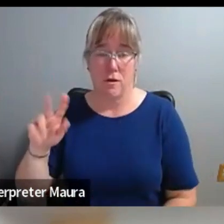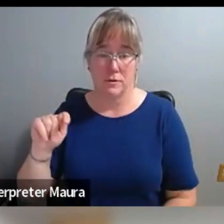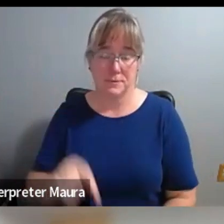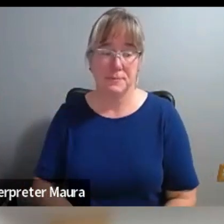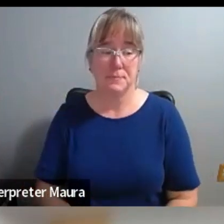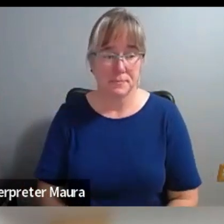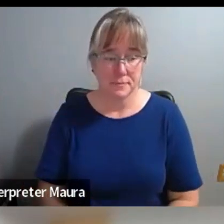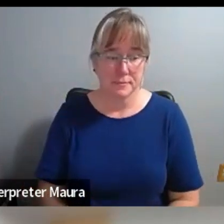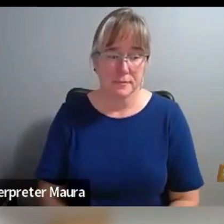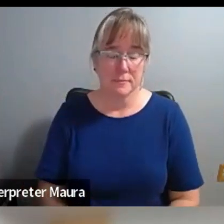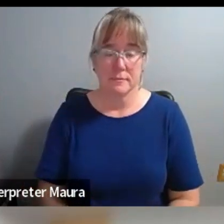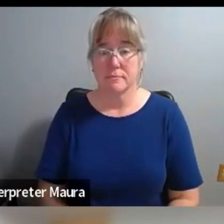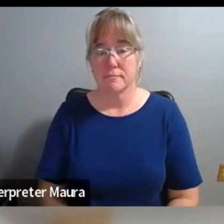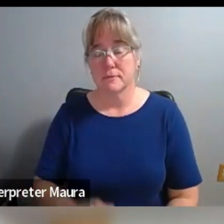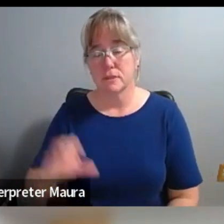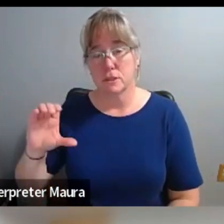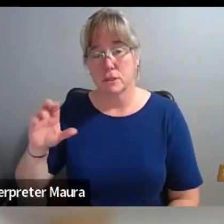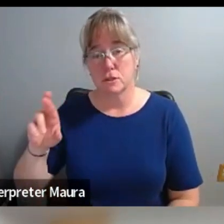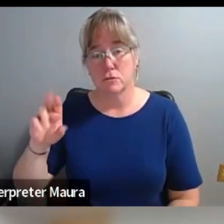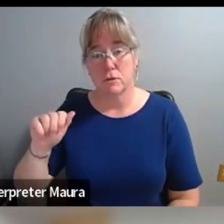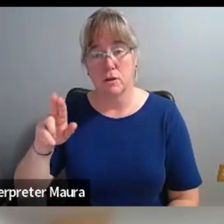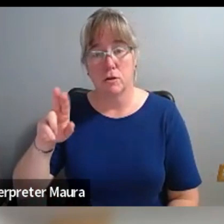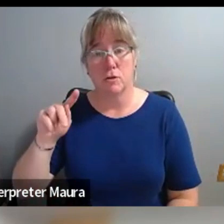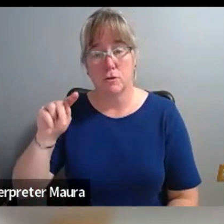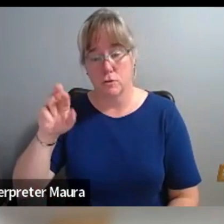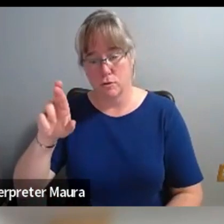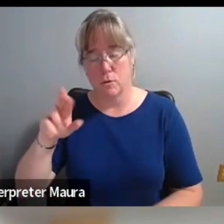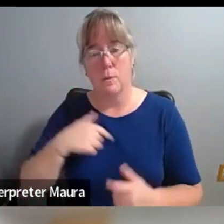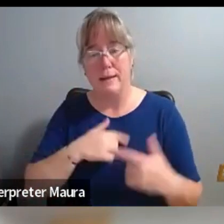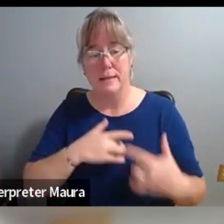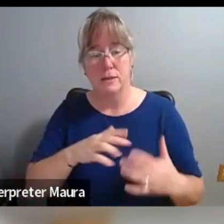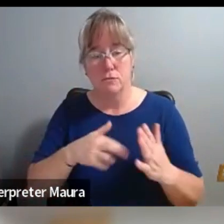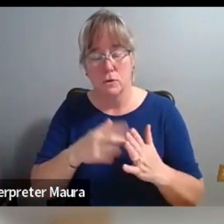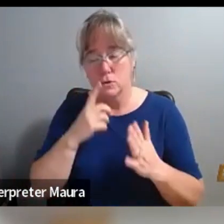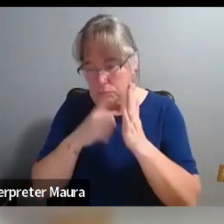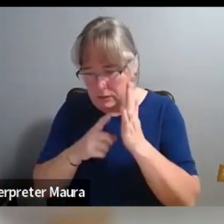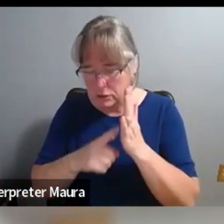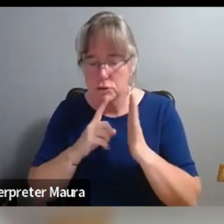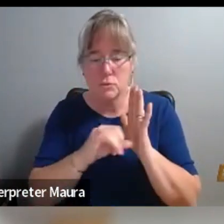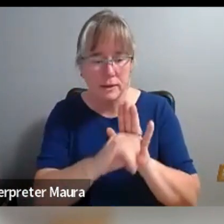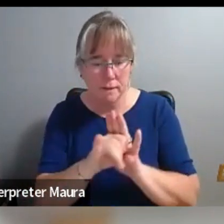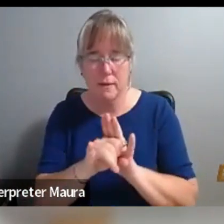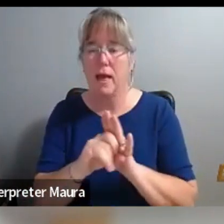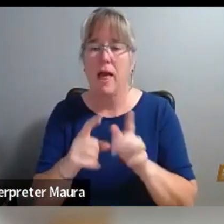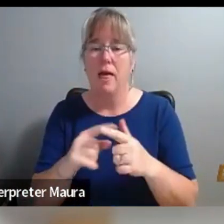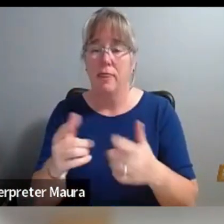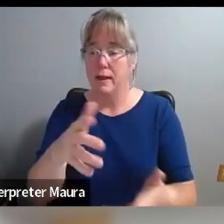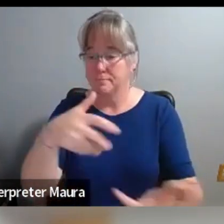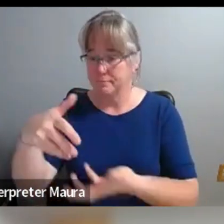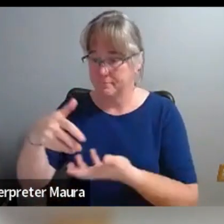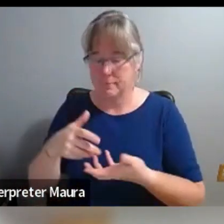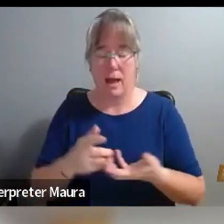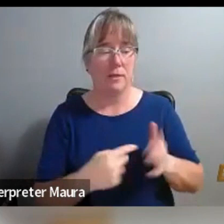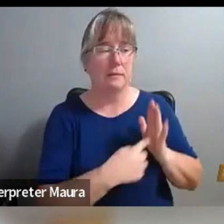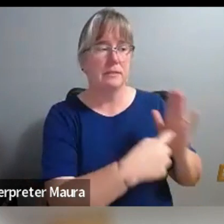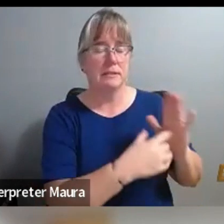And as a curator, our role is usually to research, to determine, and to tell a story that then gets presented in the galleries